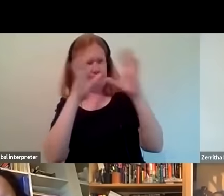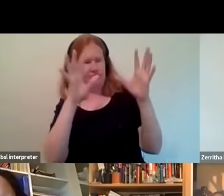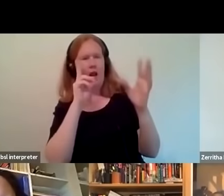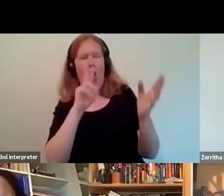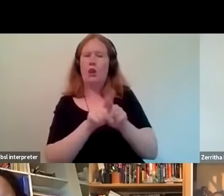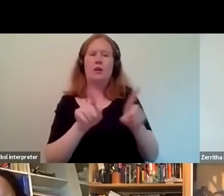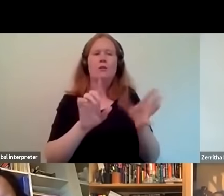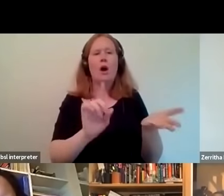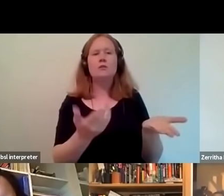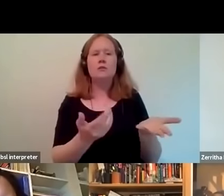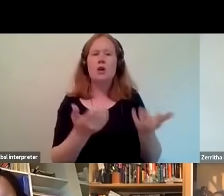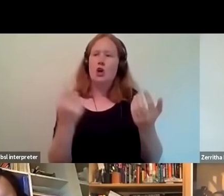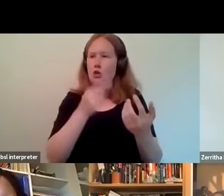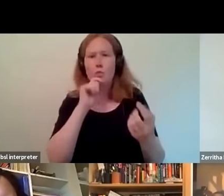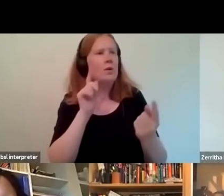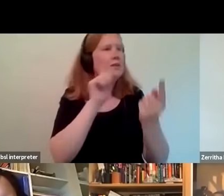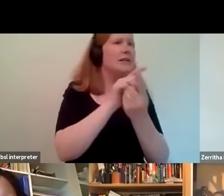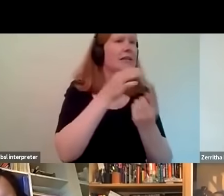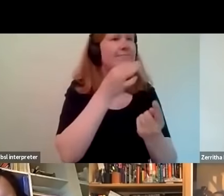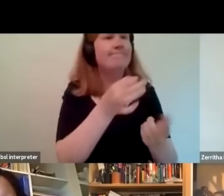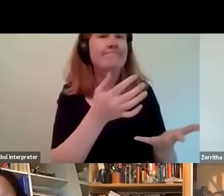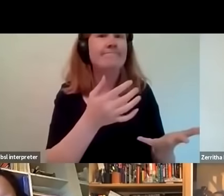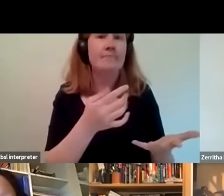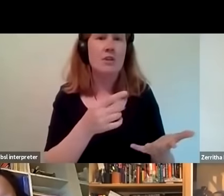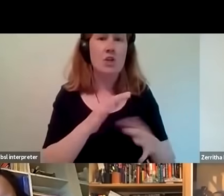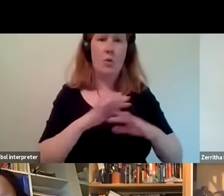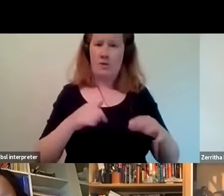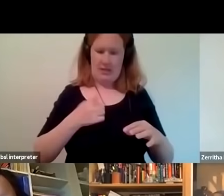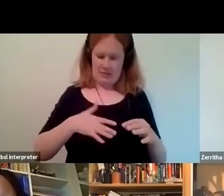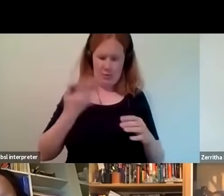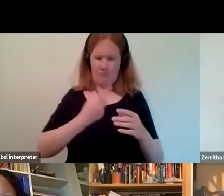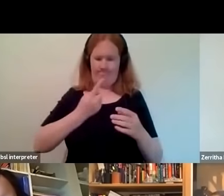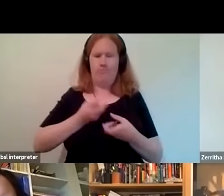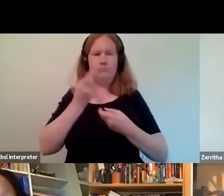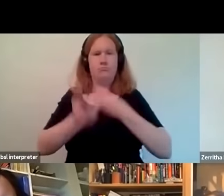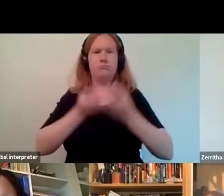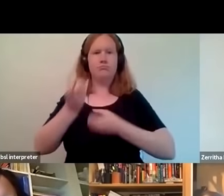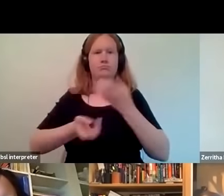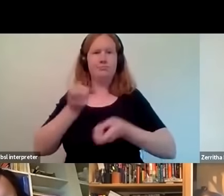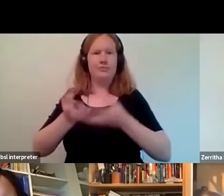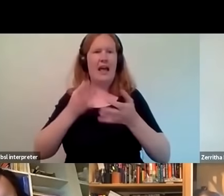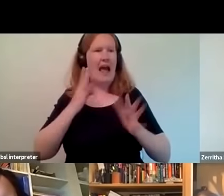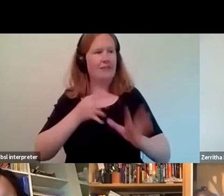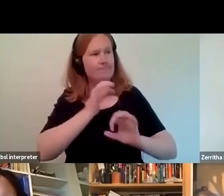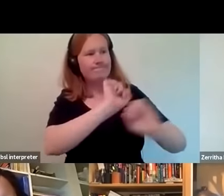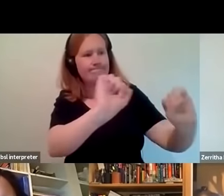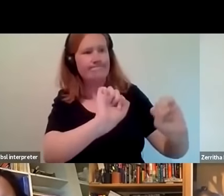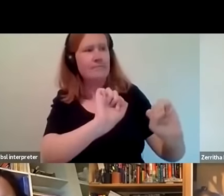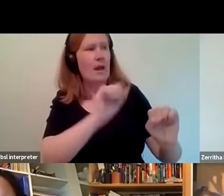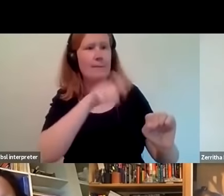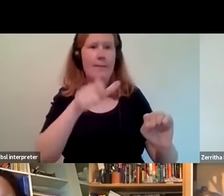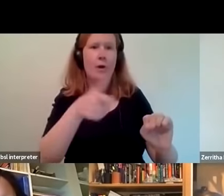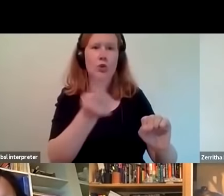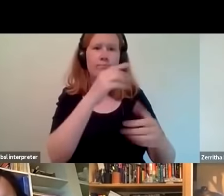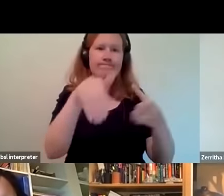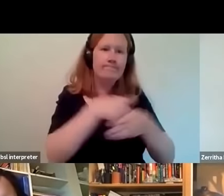go out and approach to do this um rather than trying to tell that story ourselves um so having for me